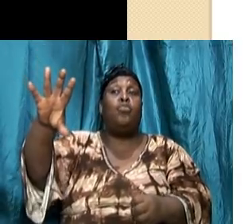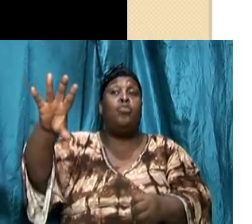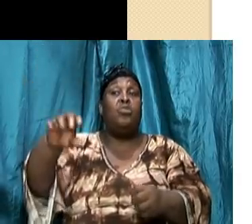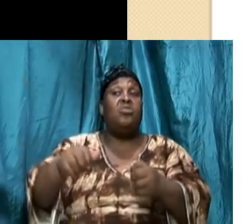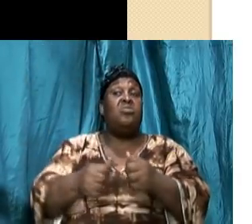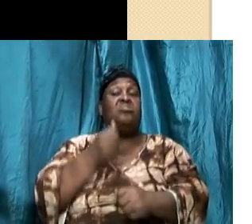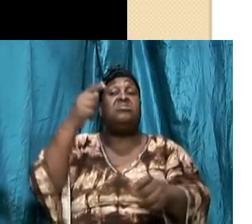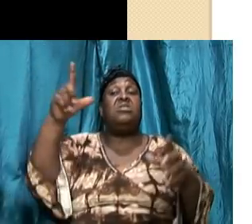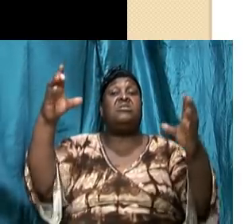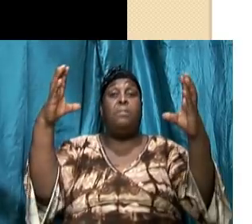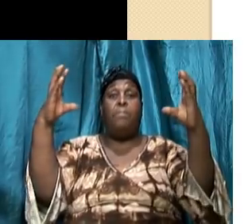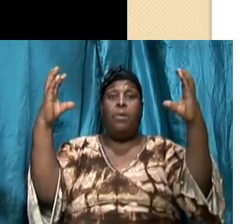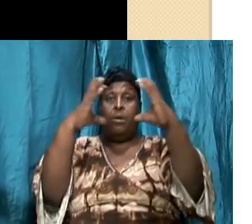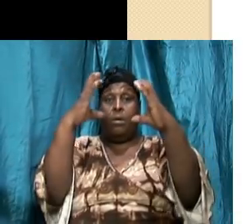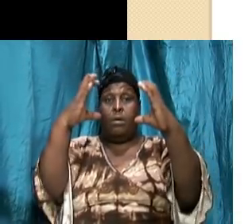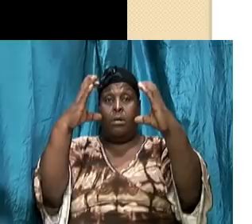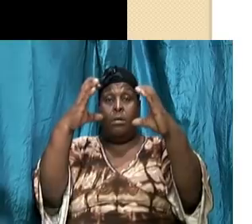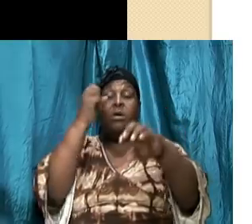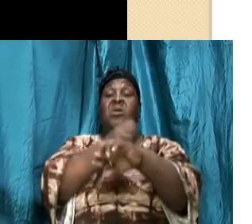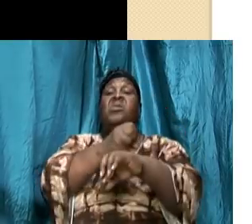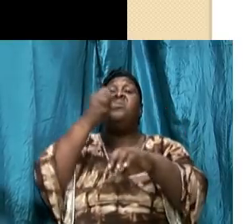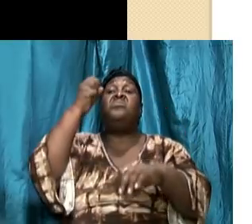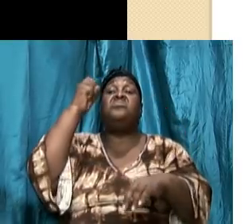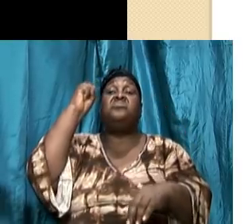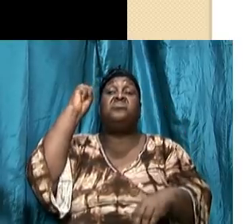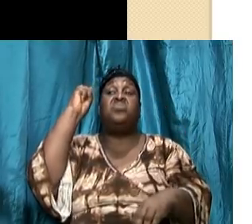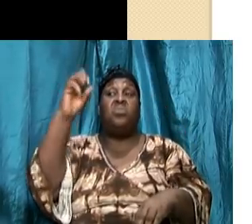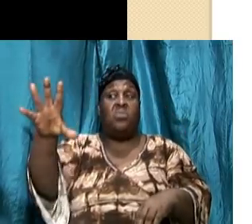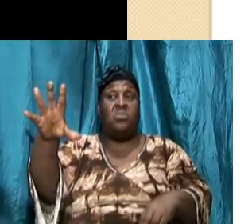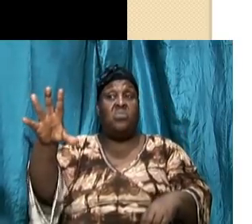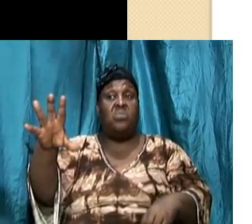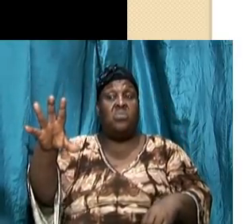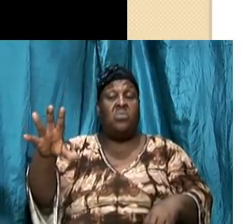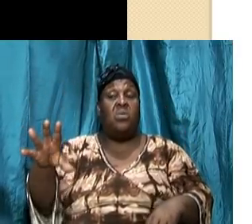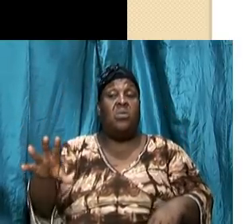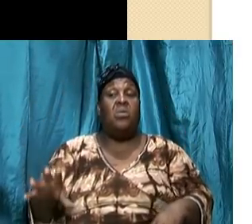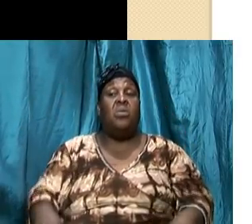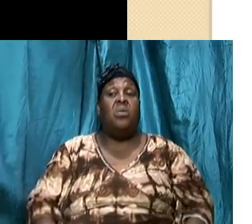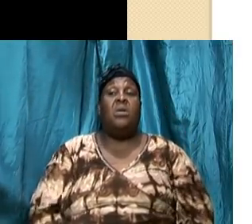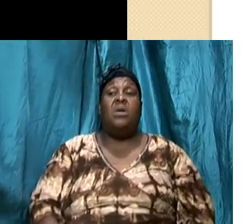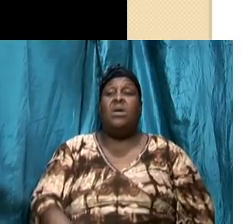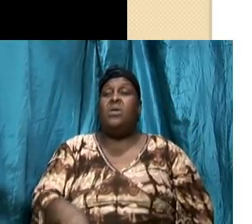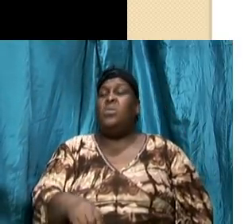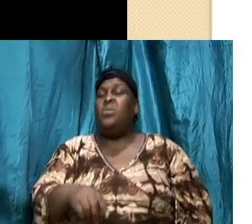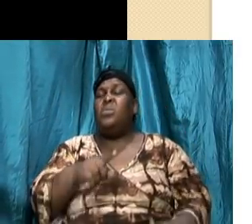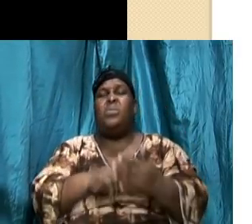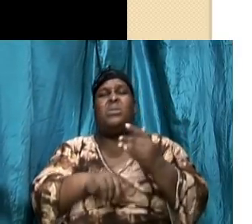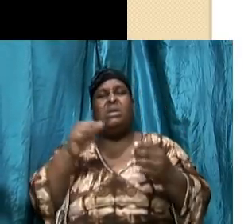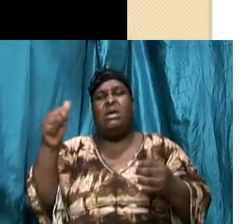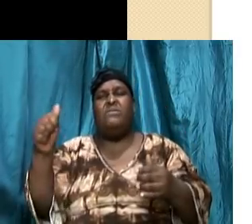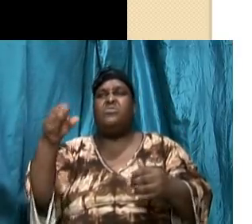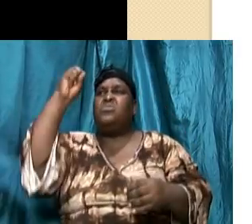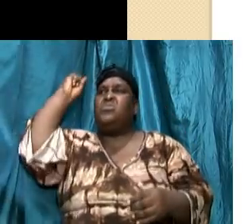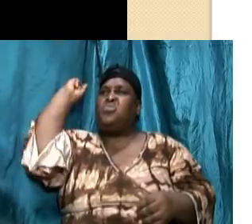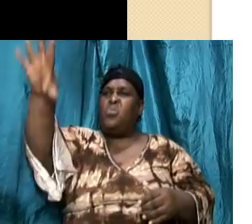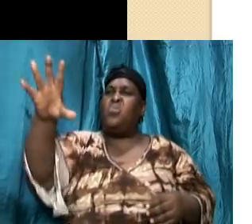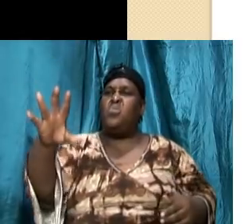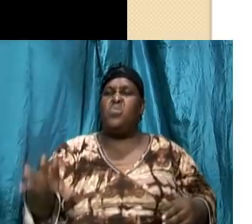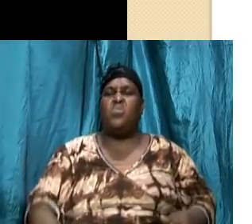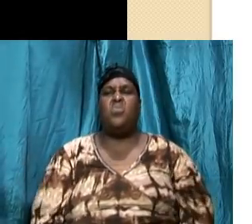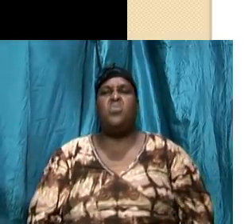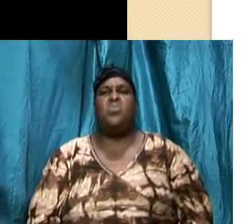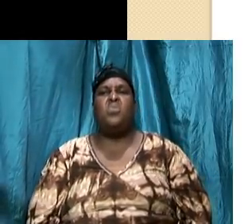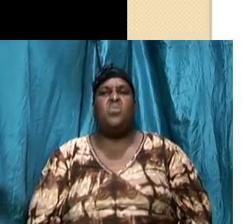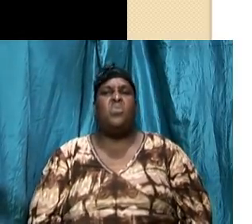or you know a stone a javelin whatever so literally now